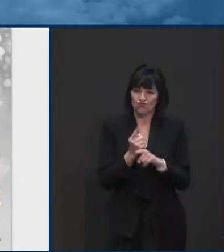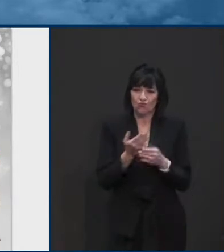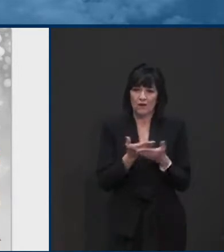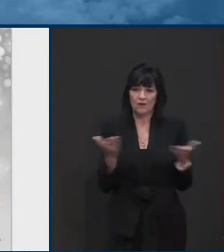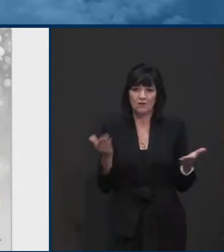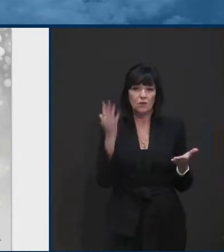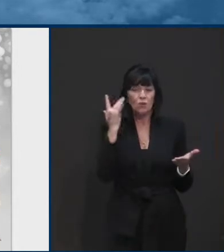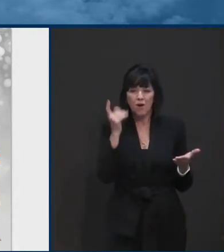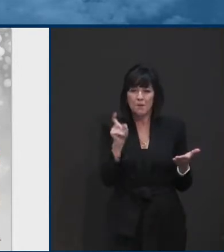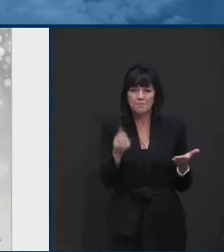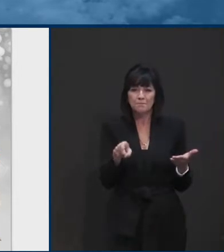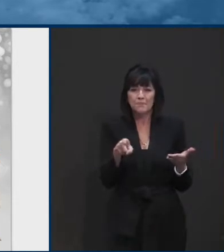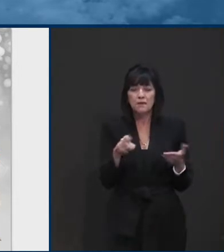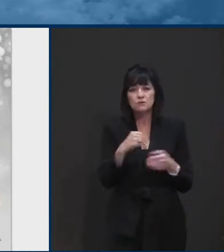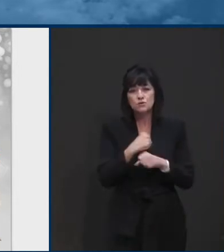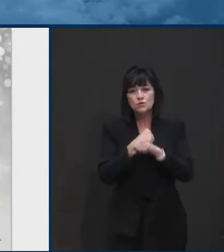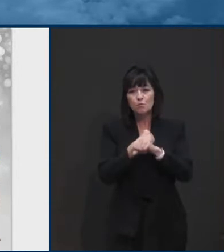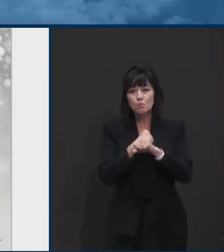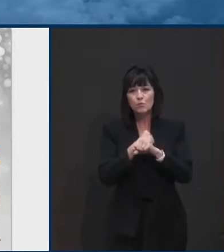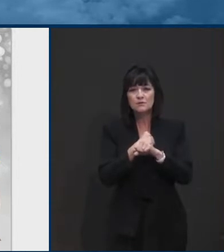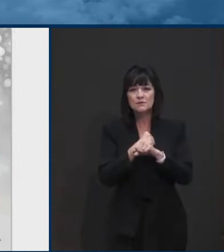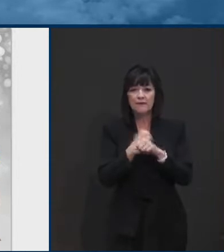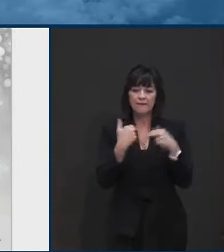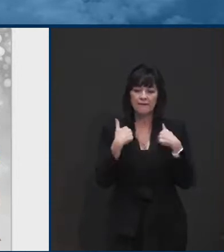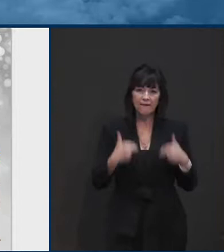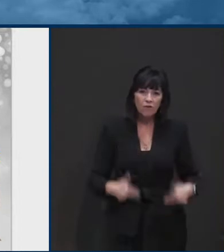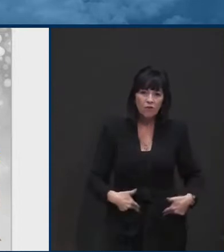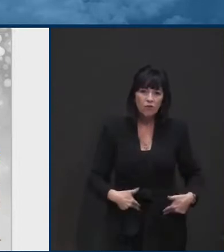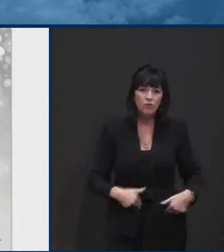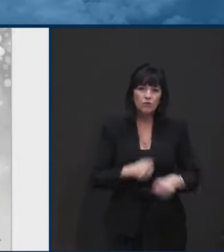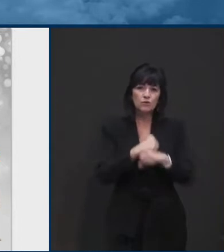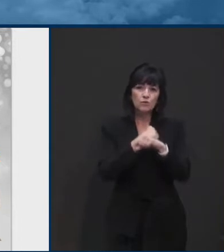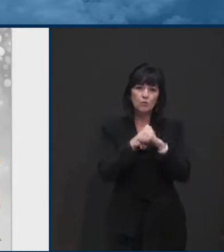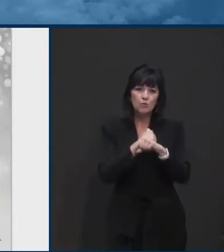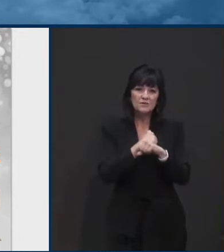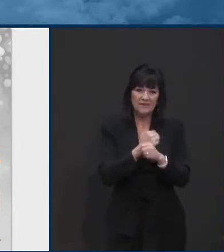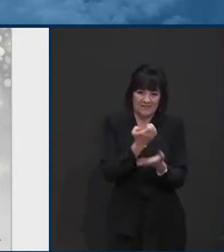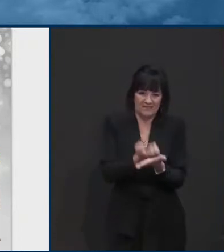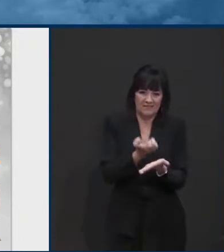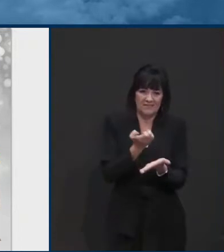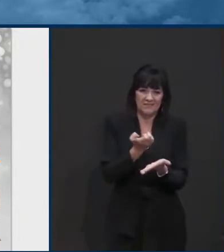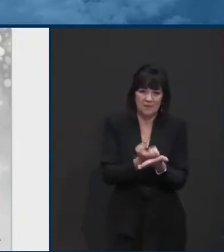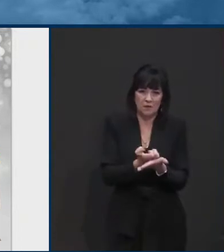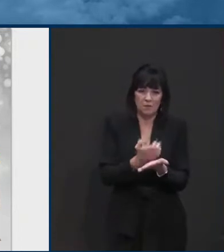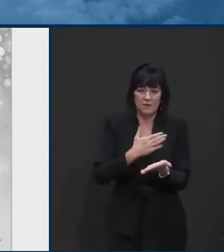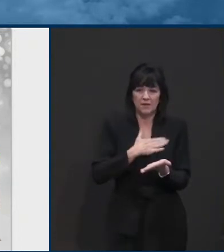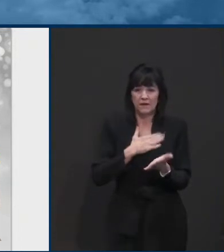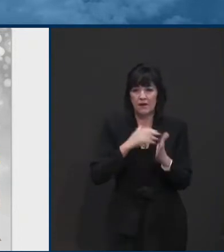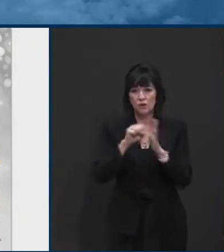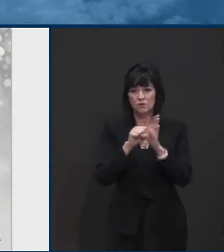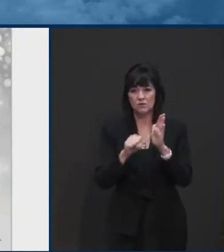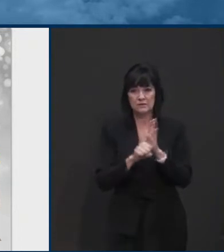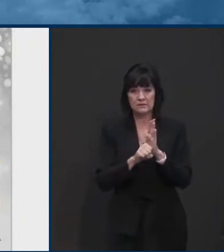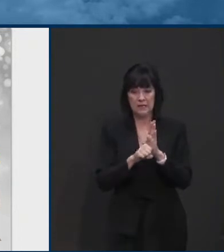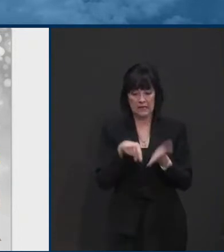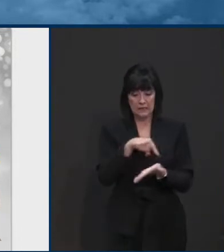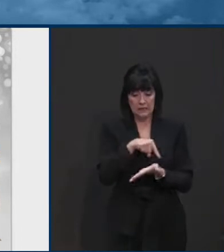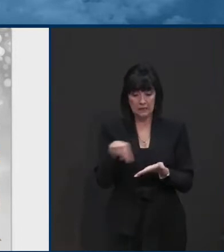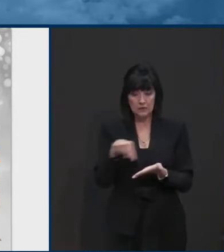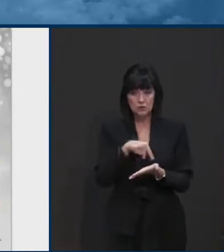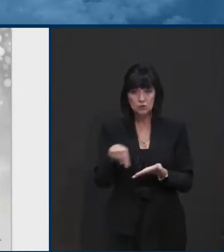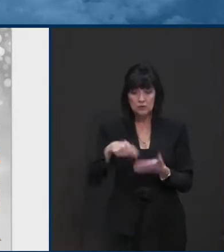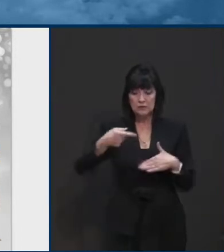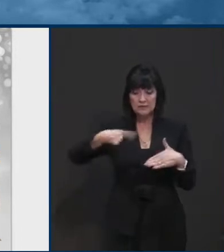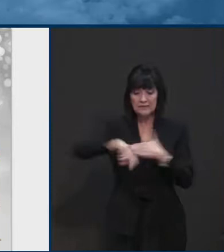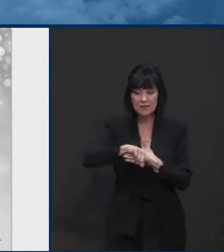health and the economic welfare of our state, not just tomorrow, next week, uh, but next month, uh, and next